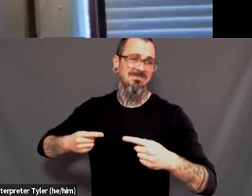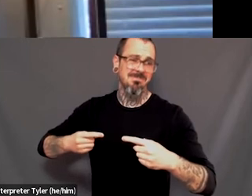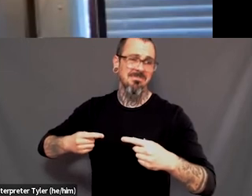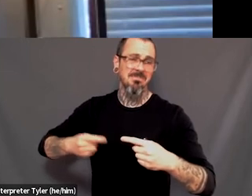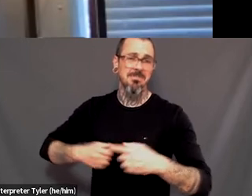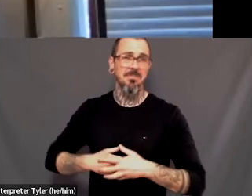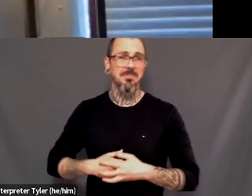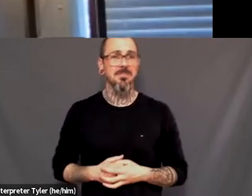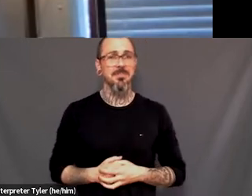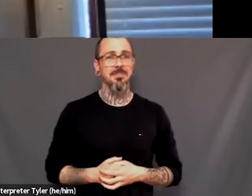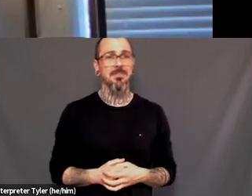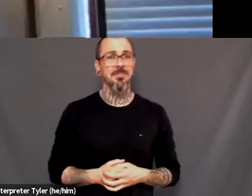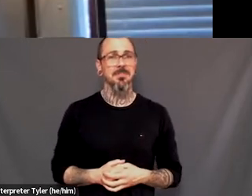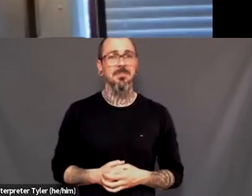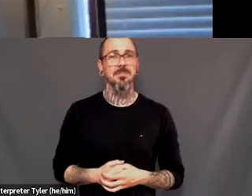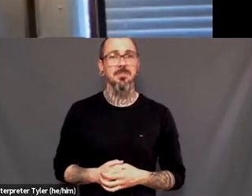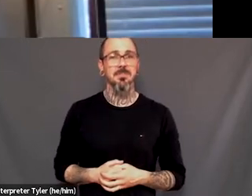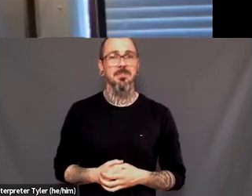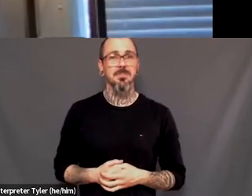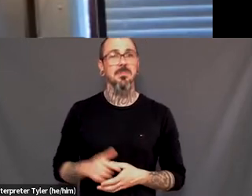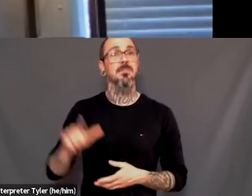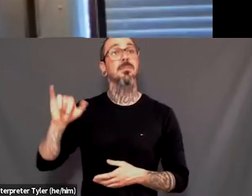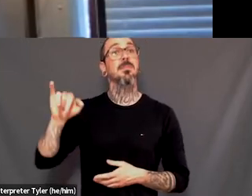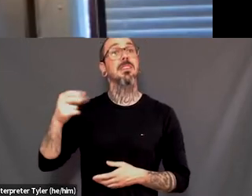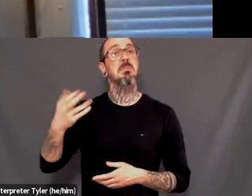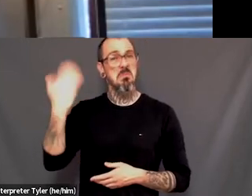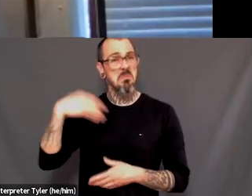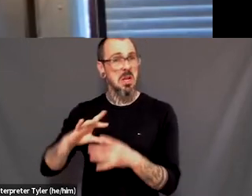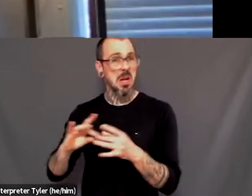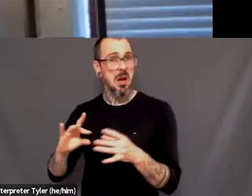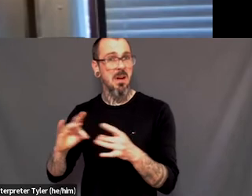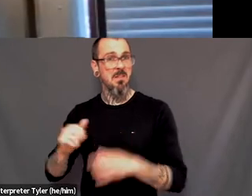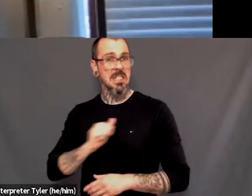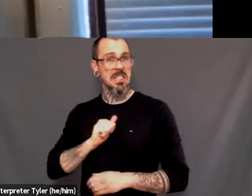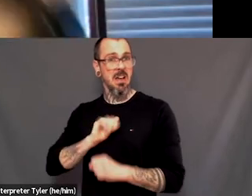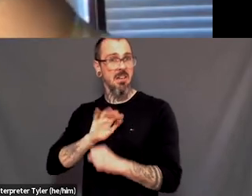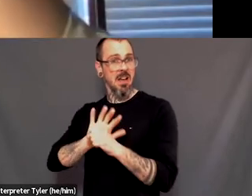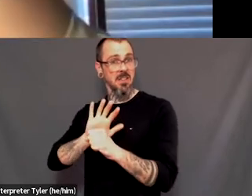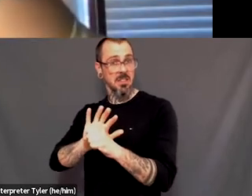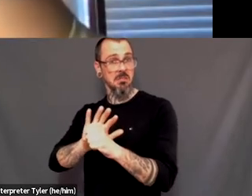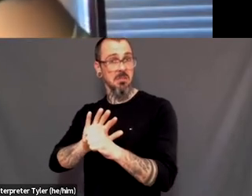you, you spoke about, um, like self-advocacy almost and like, um,